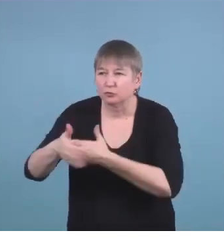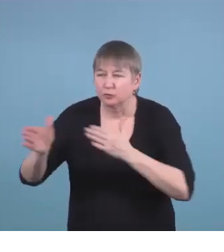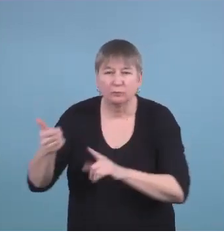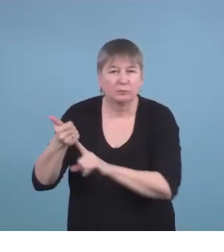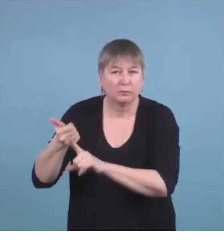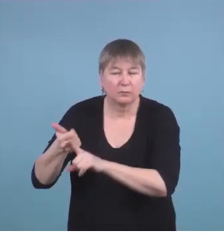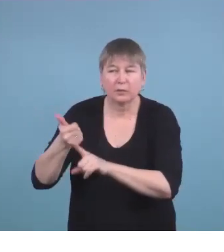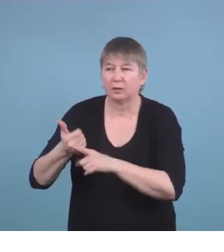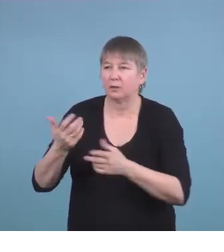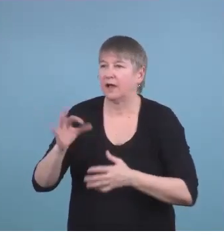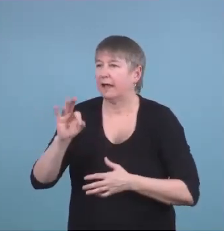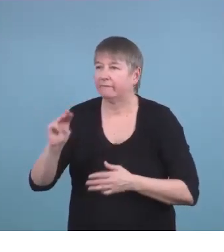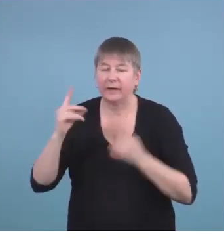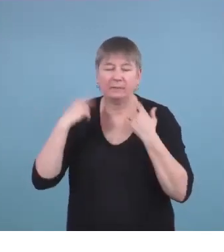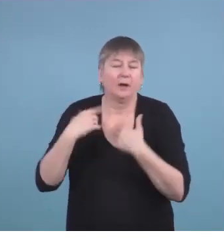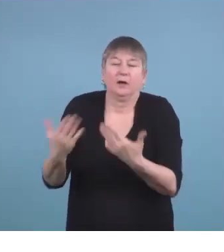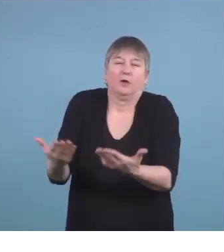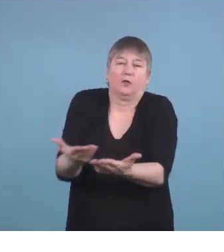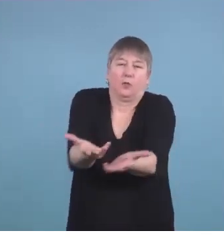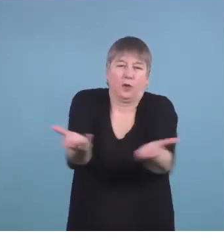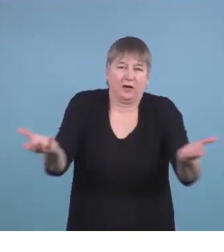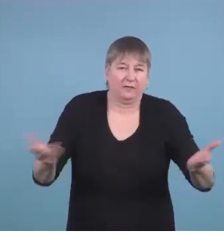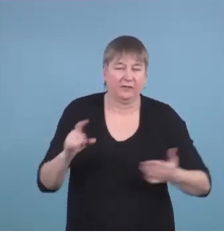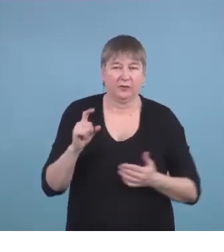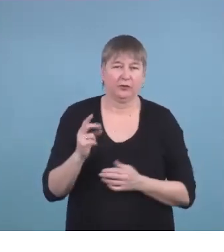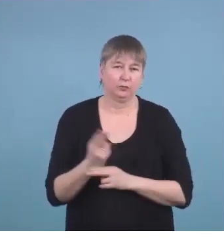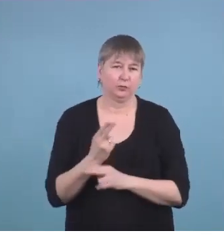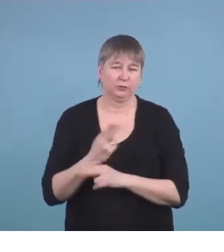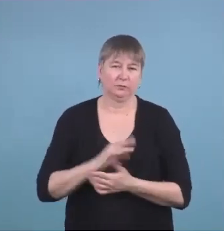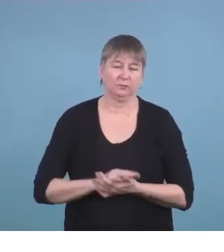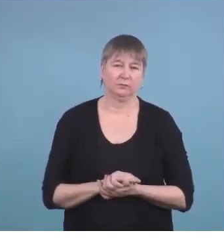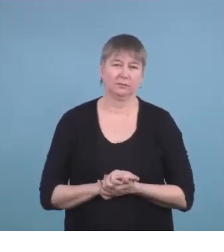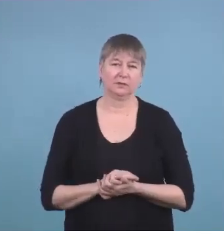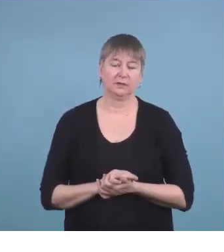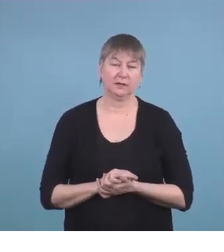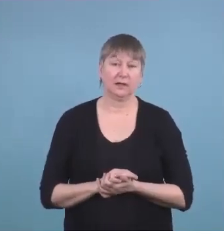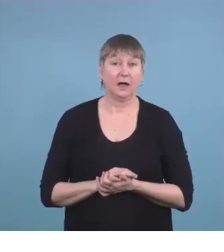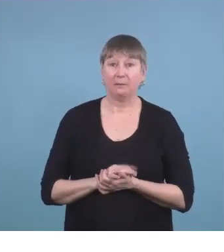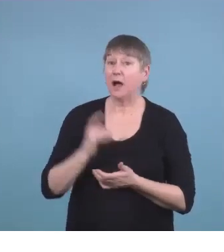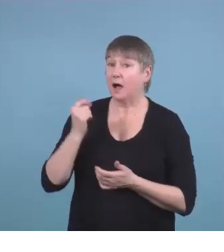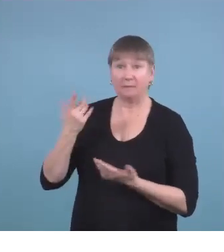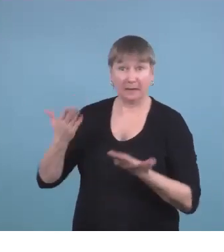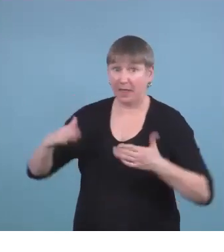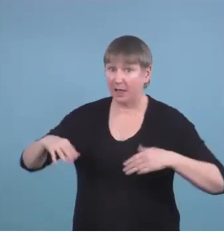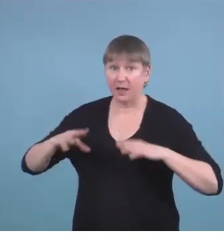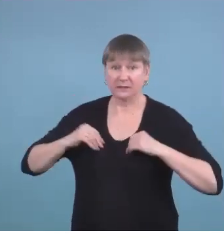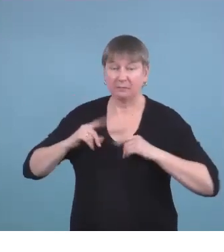FM equipment, whatever it is that the students are using, even if they have not yet been accepted.